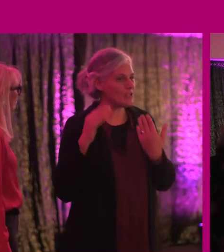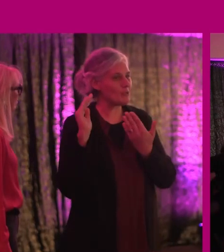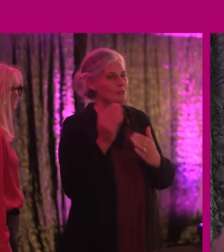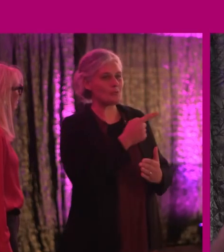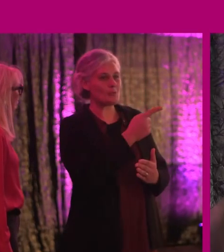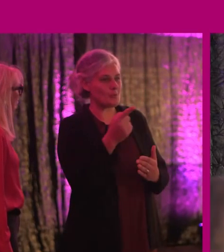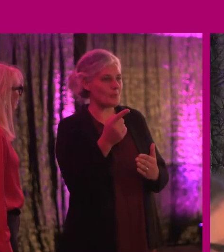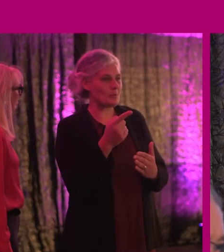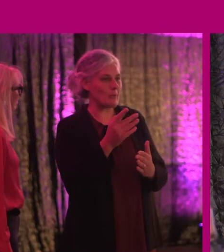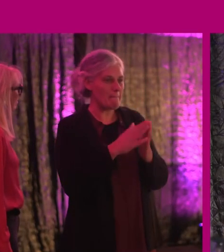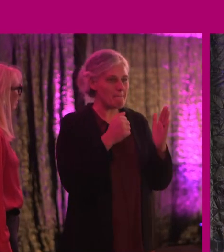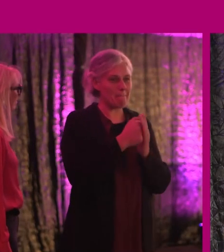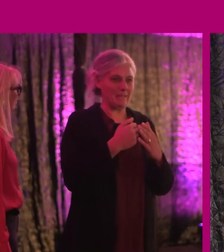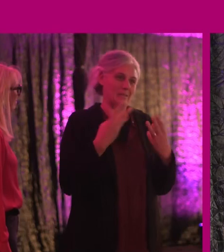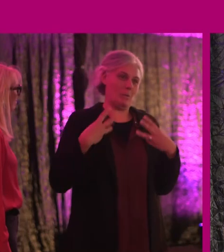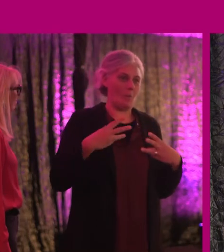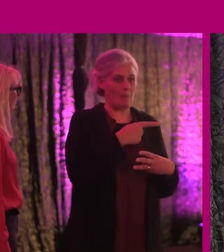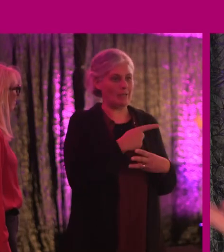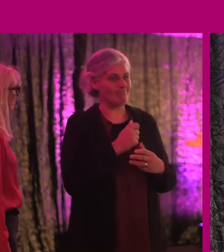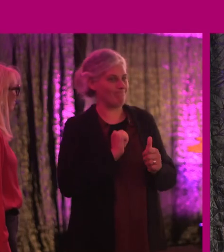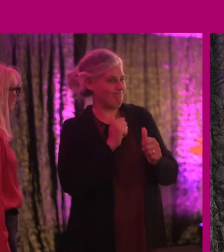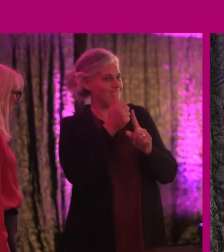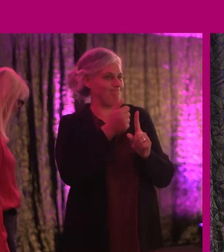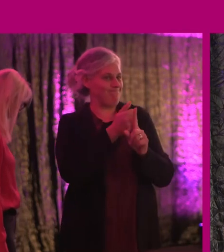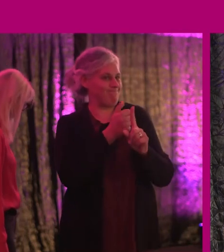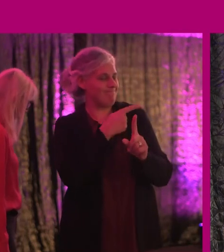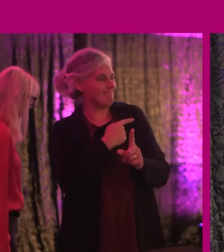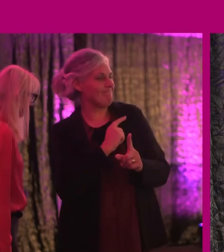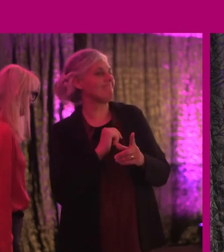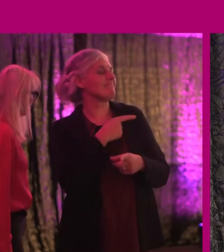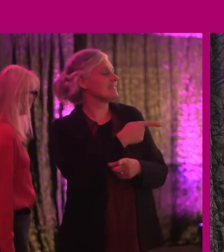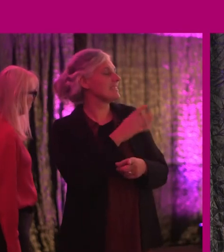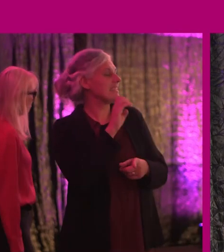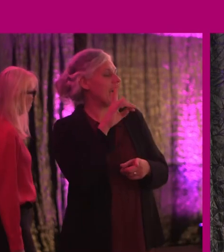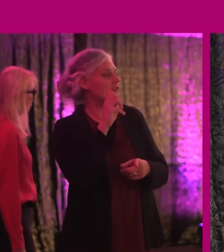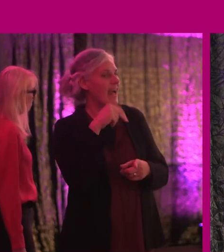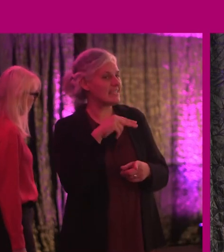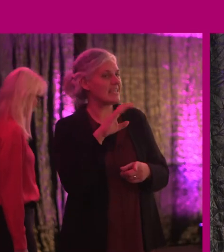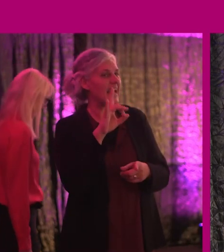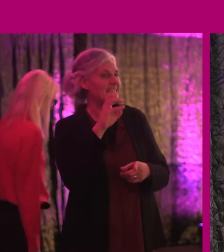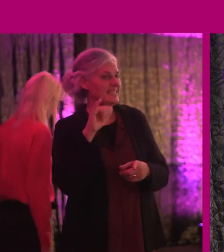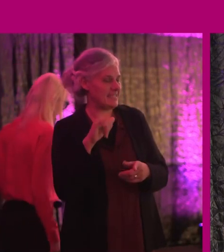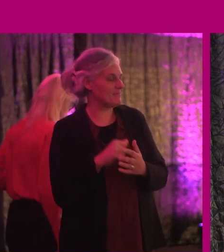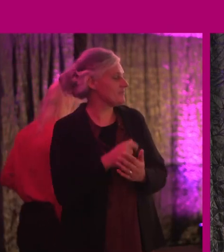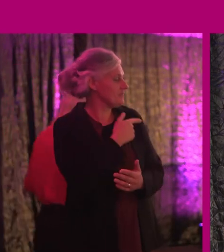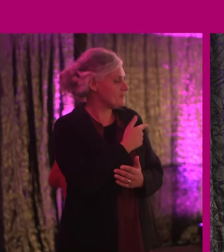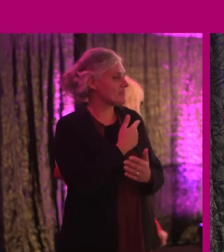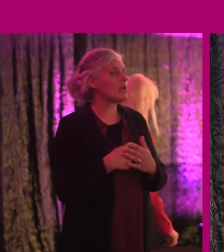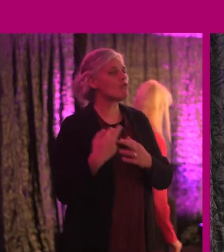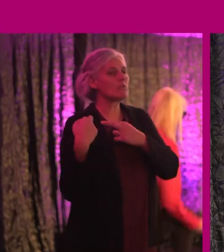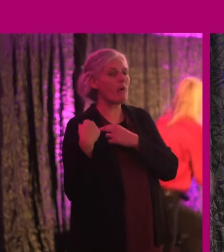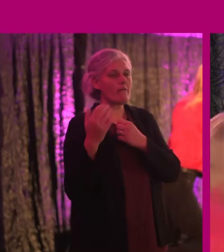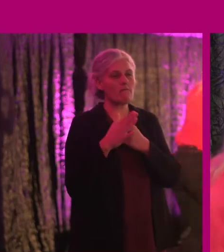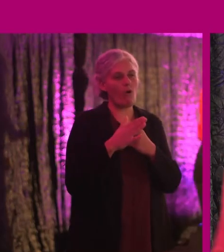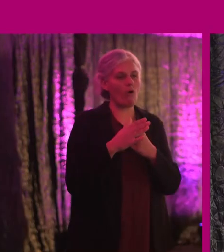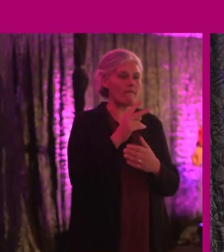a businesswoman, an activist, Caroline Casey. Caroline, as you know, has been responsible